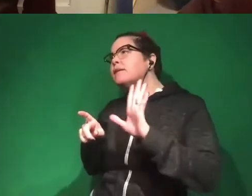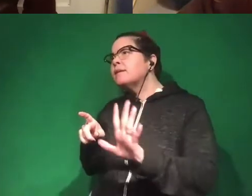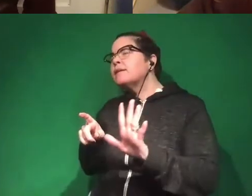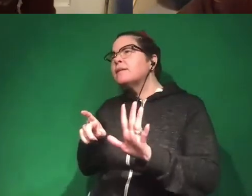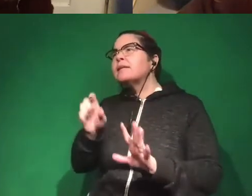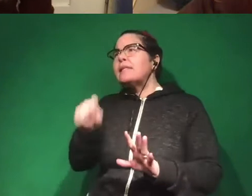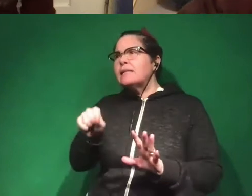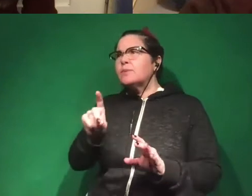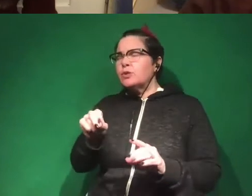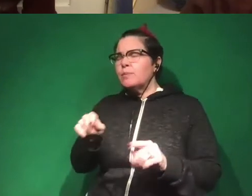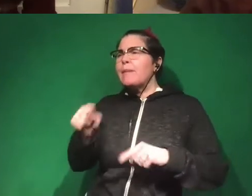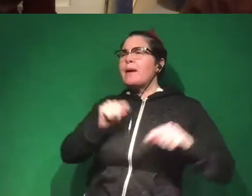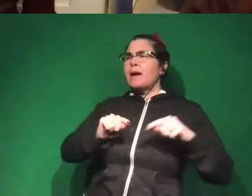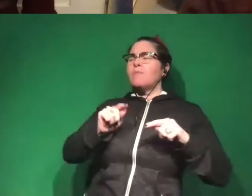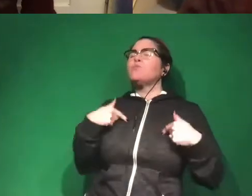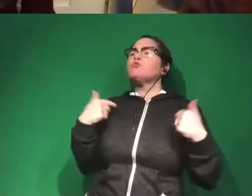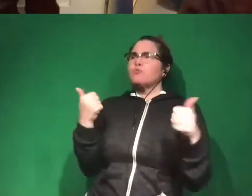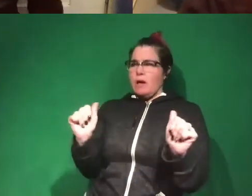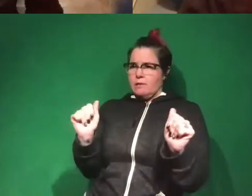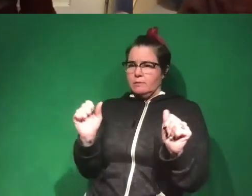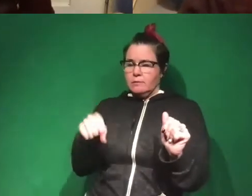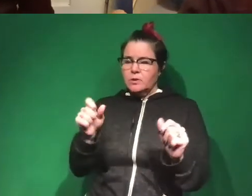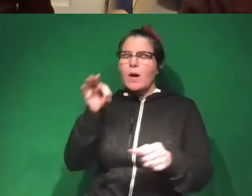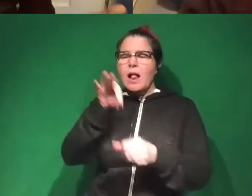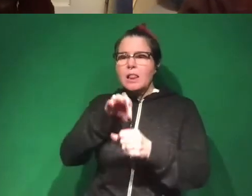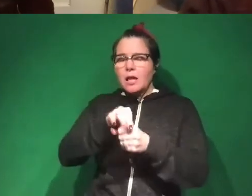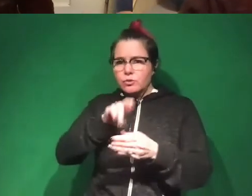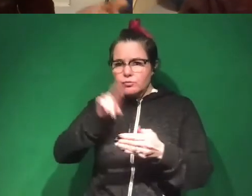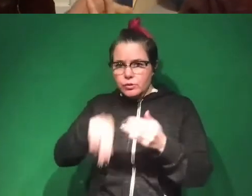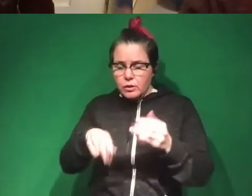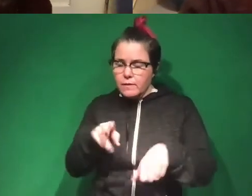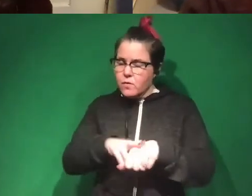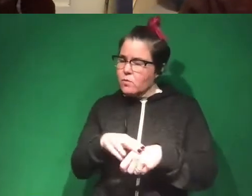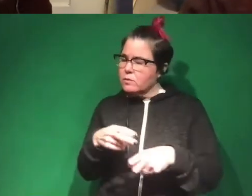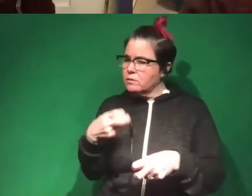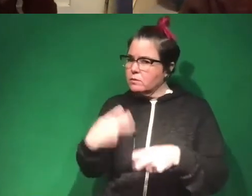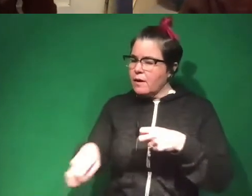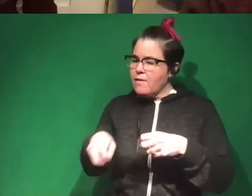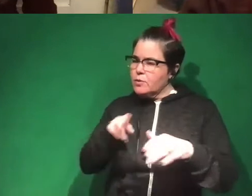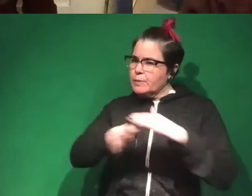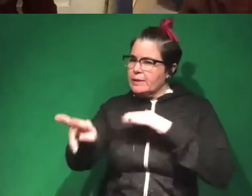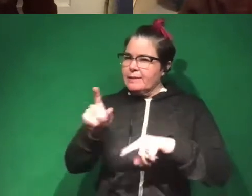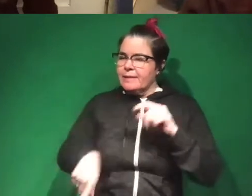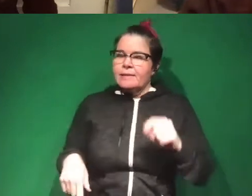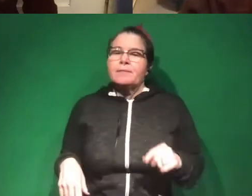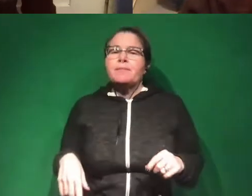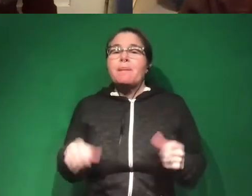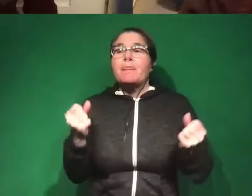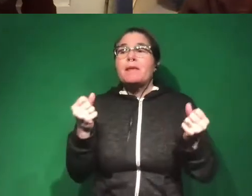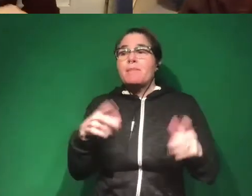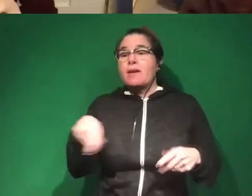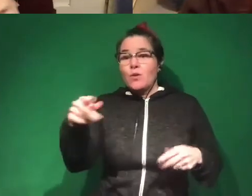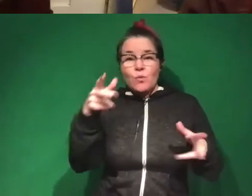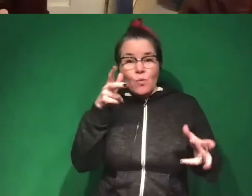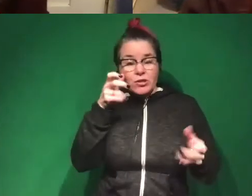We do try to, let me put it that way. So election outcomes are, of course, very, very difficult to predict. Many viewers have seen,